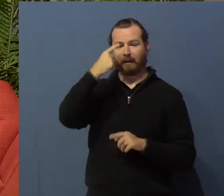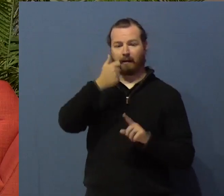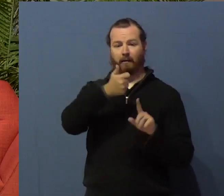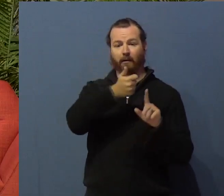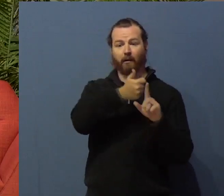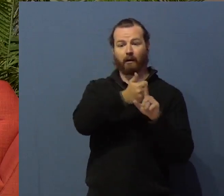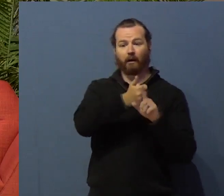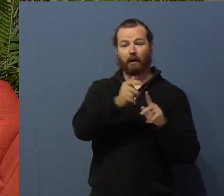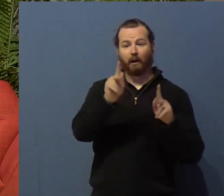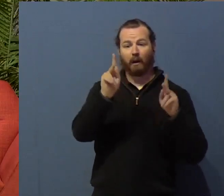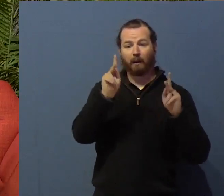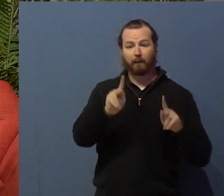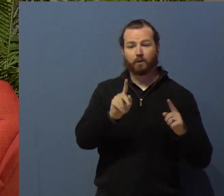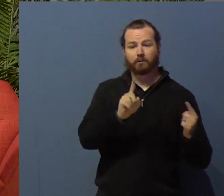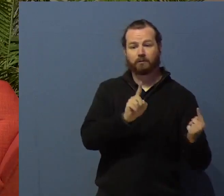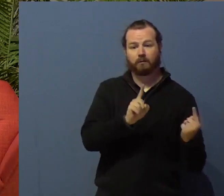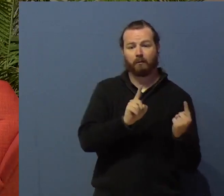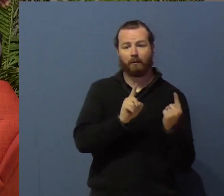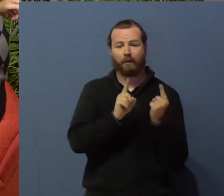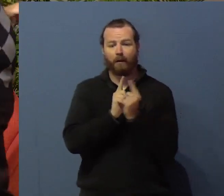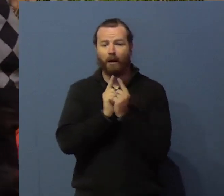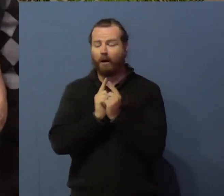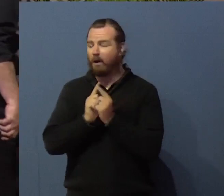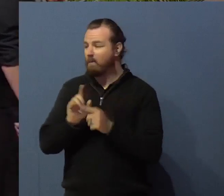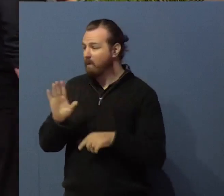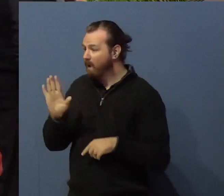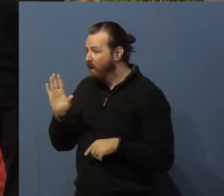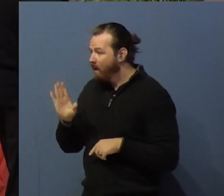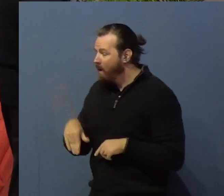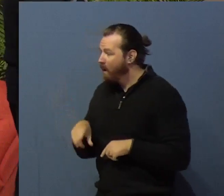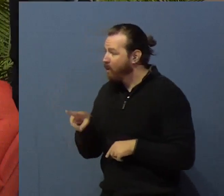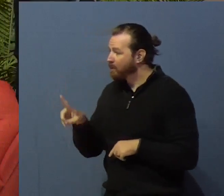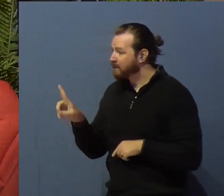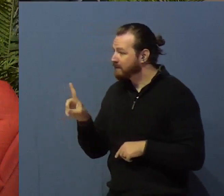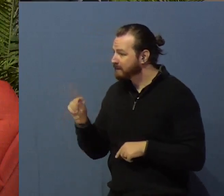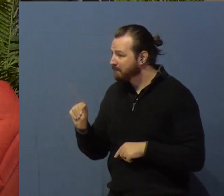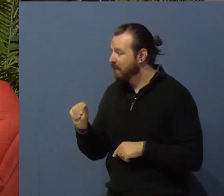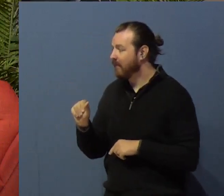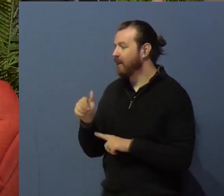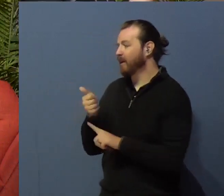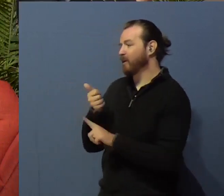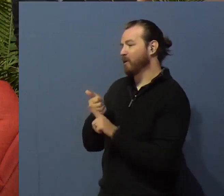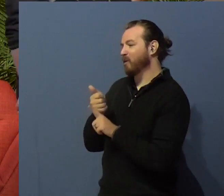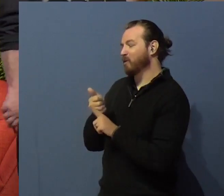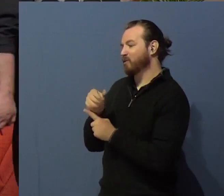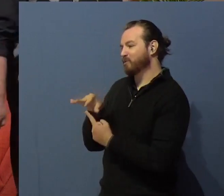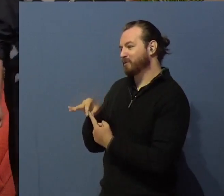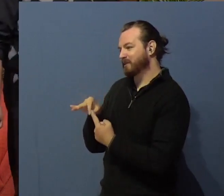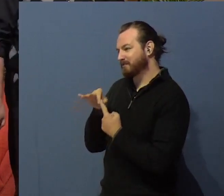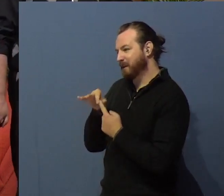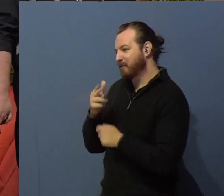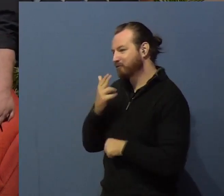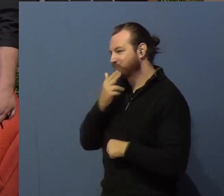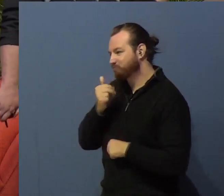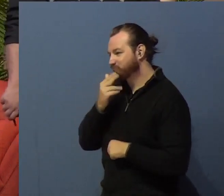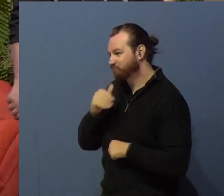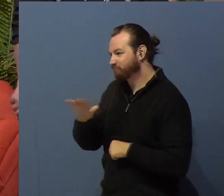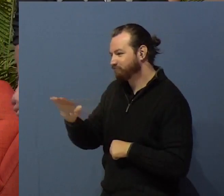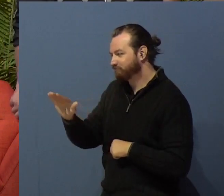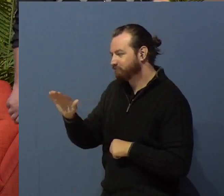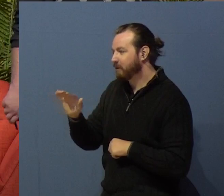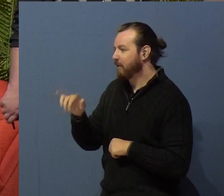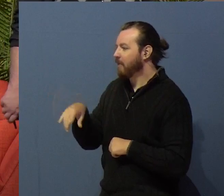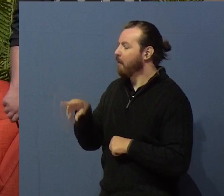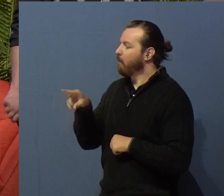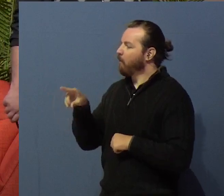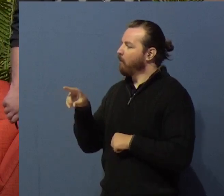Oh, you're a very special person. Some of us get angry with that. These are kind words that kind of come out